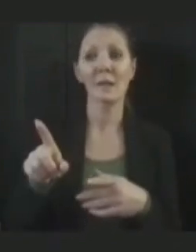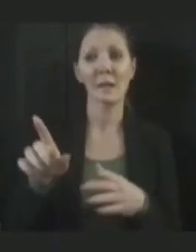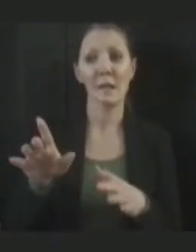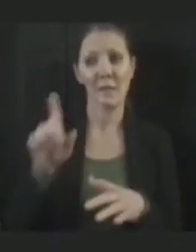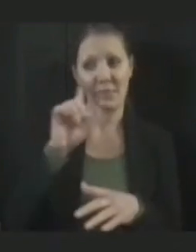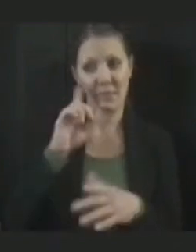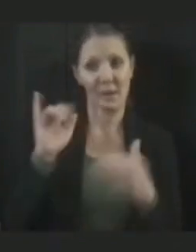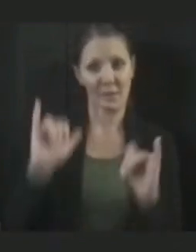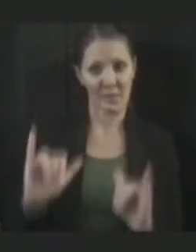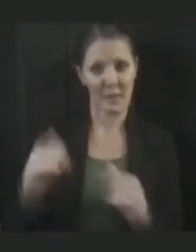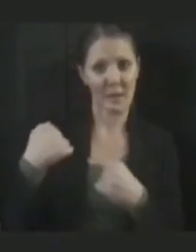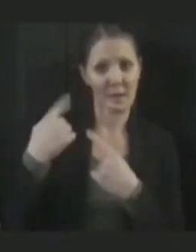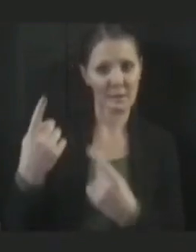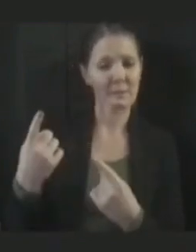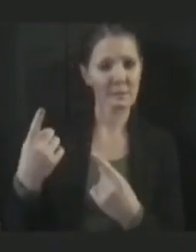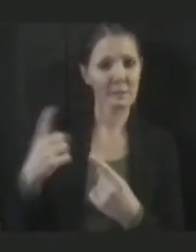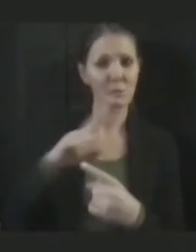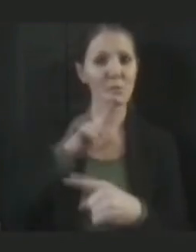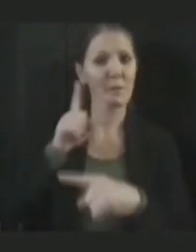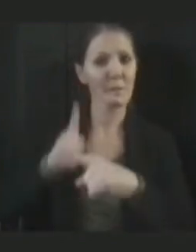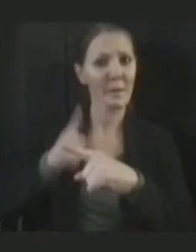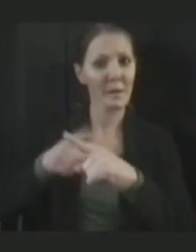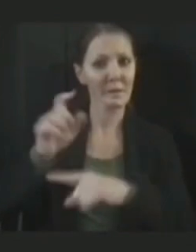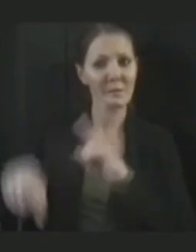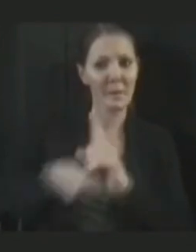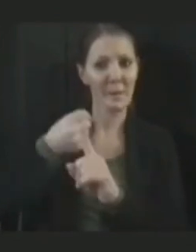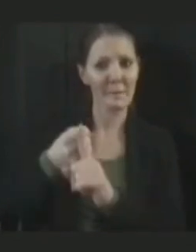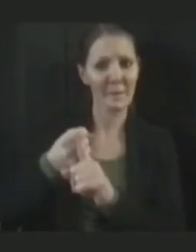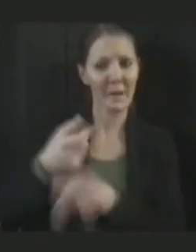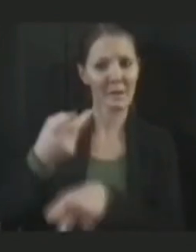has had a positive impact in the care of these residents overall.